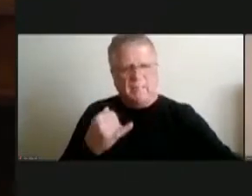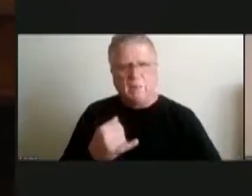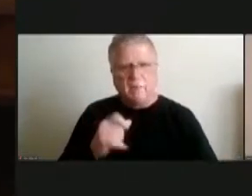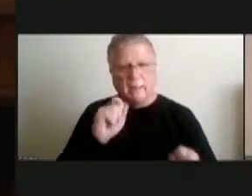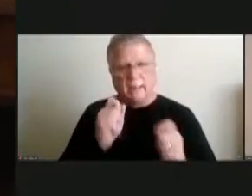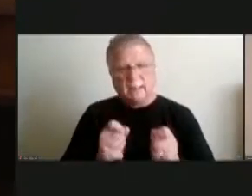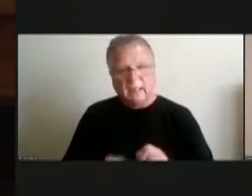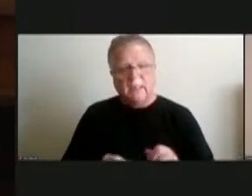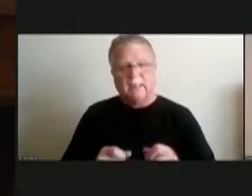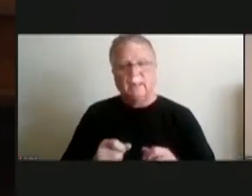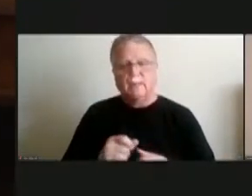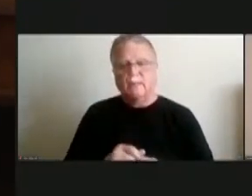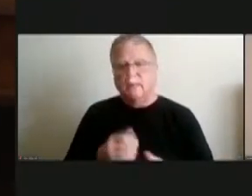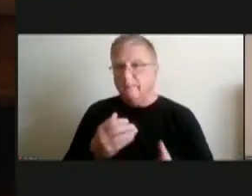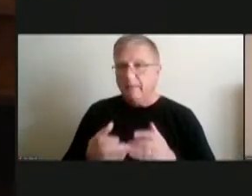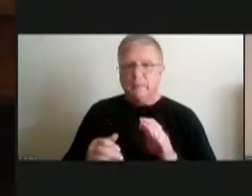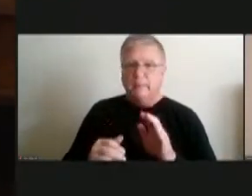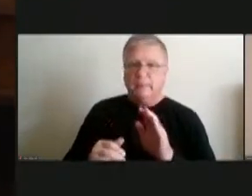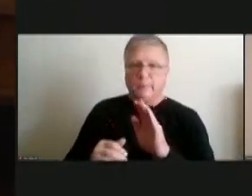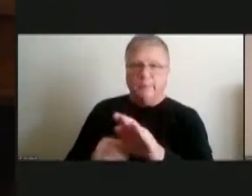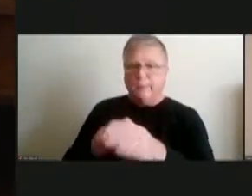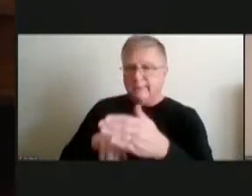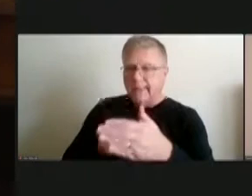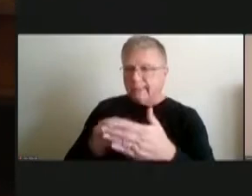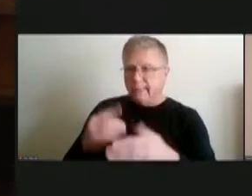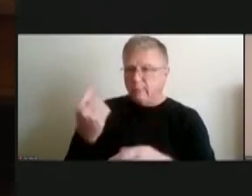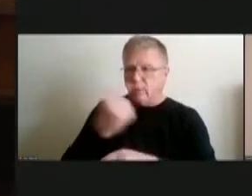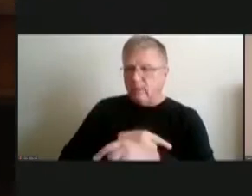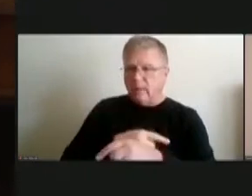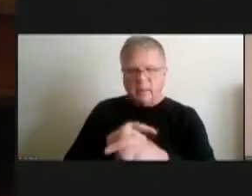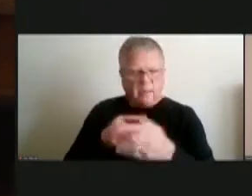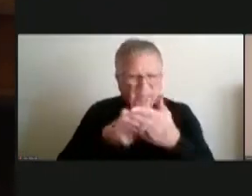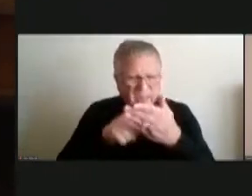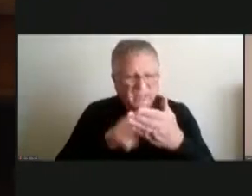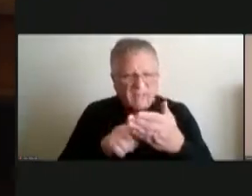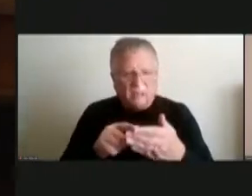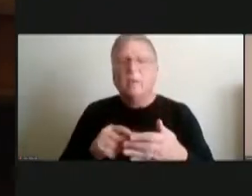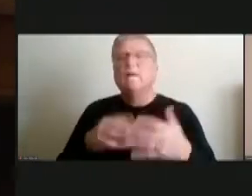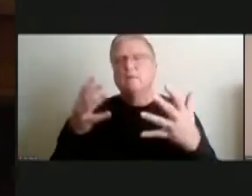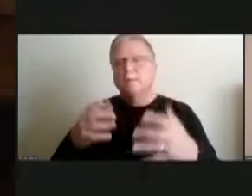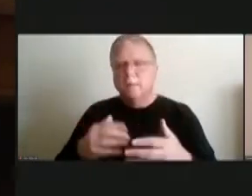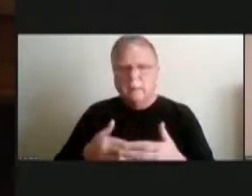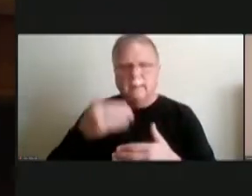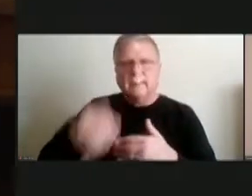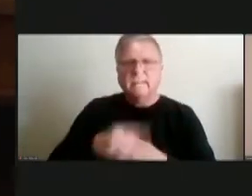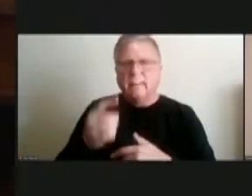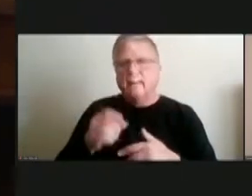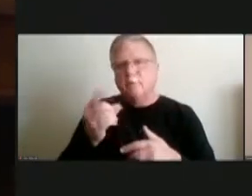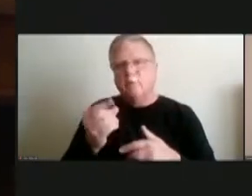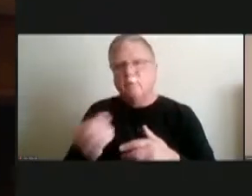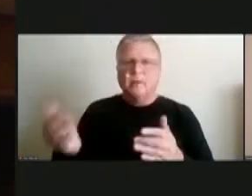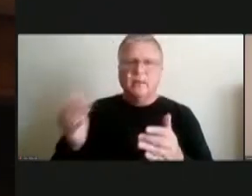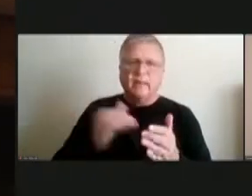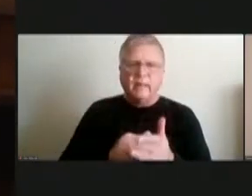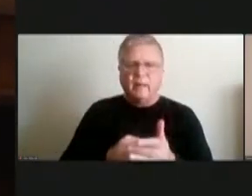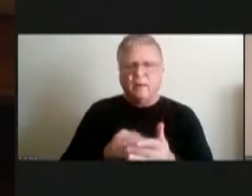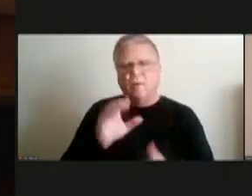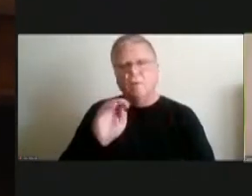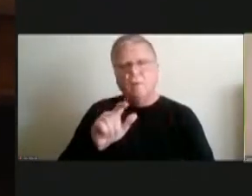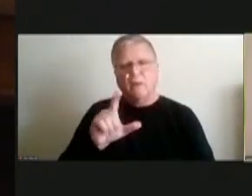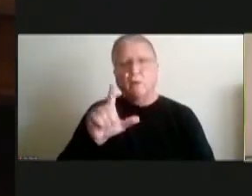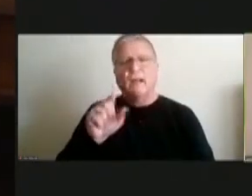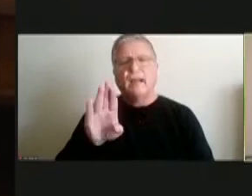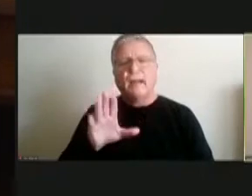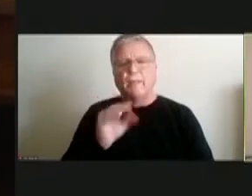may have yours you know scheduled one day and then i write a check for something the next day and i got to do another one for michael lamb and his office you know